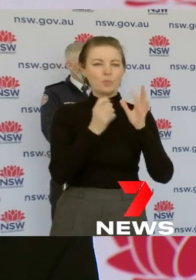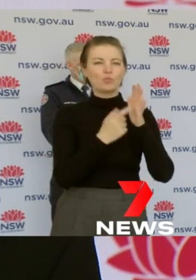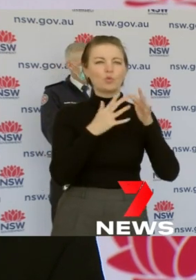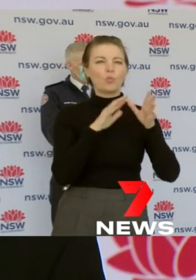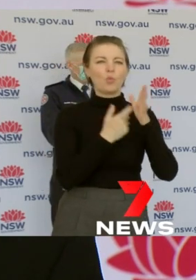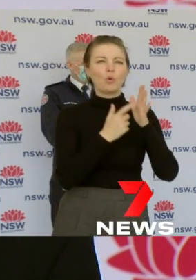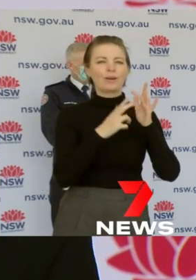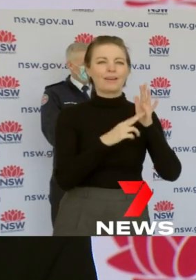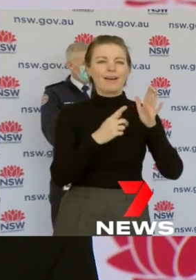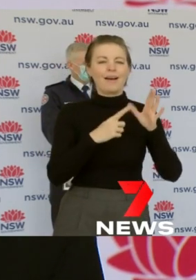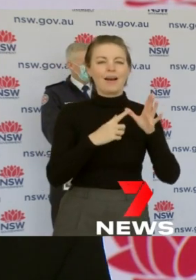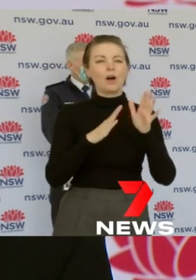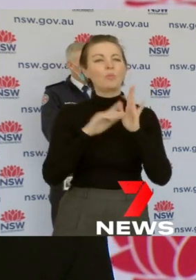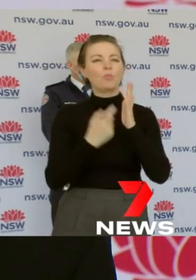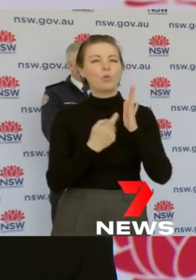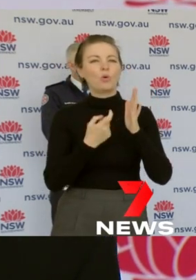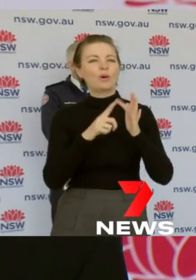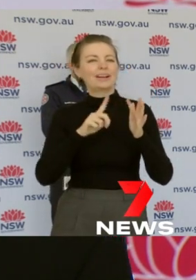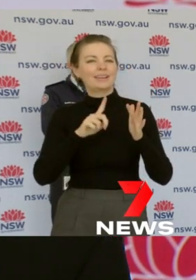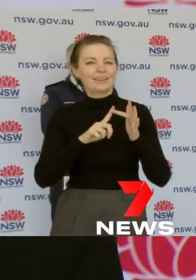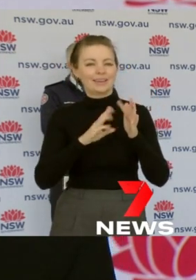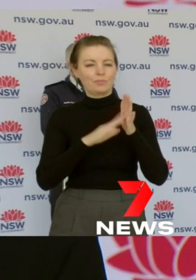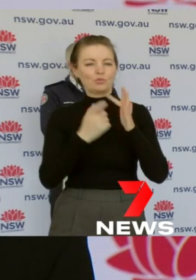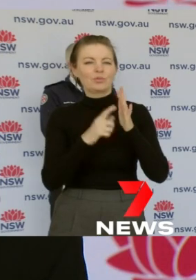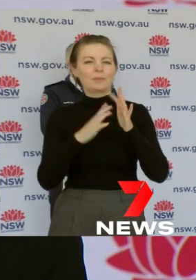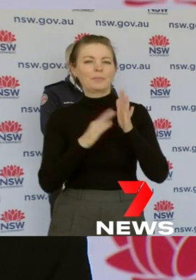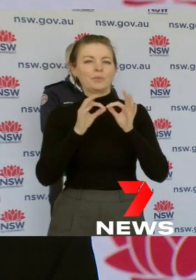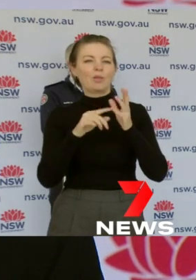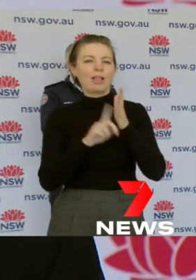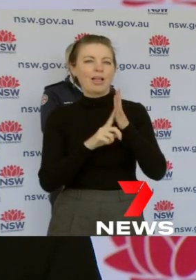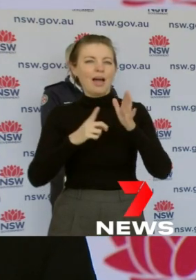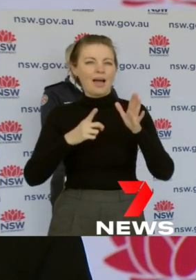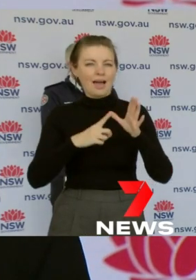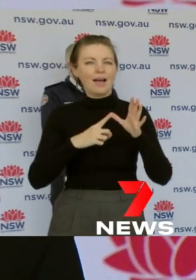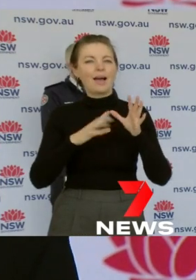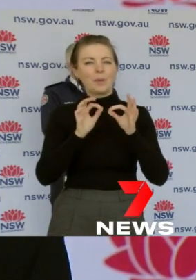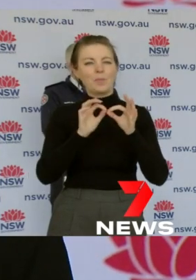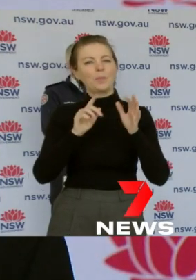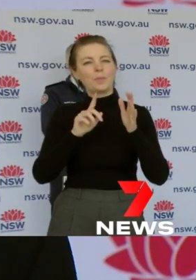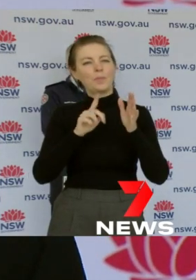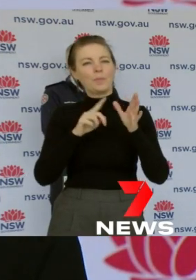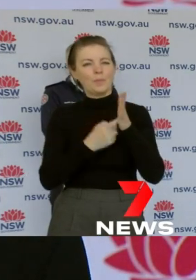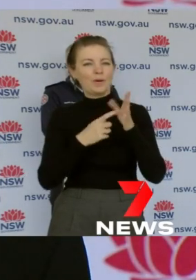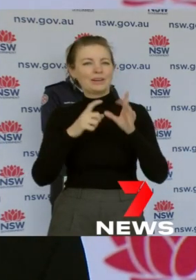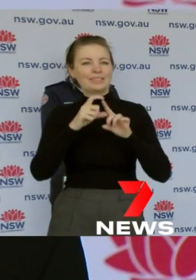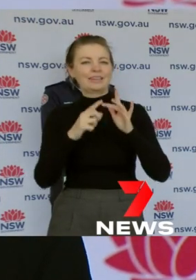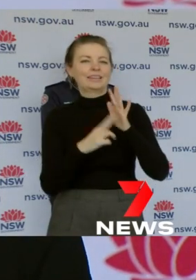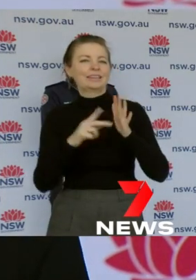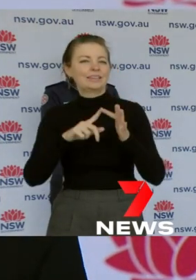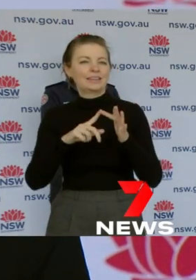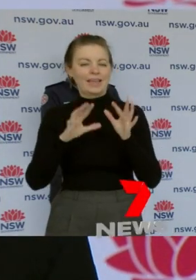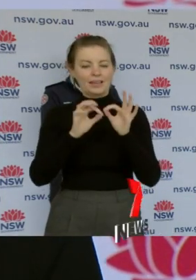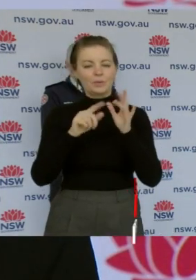Maury, Marimbula, Baradine and Bonnie Hills. So we're just urging people in those communities